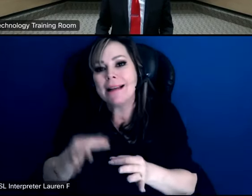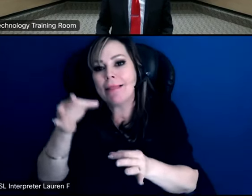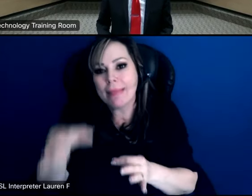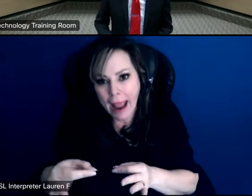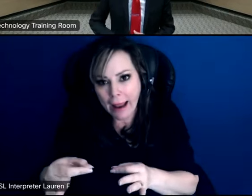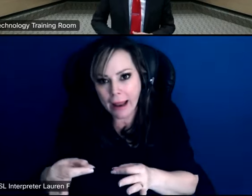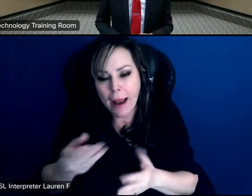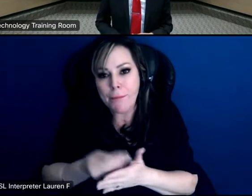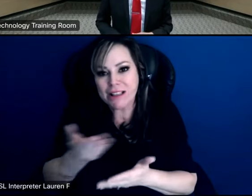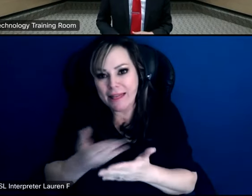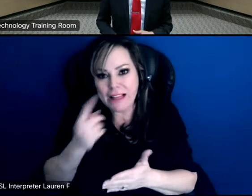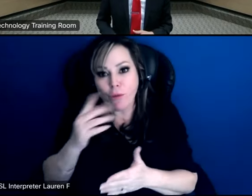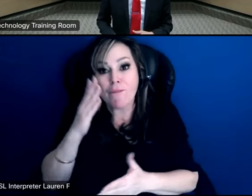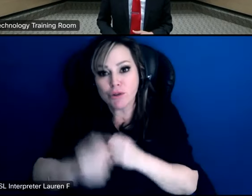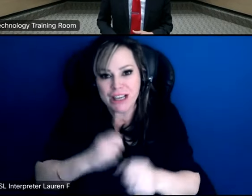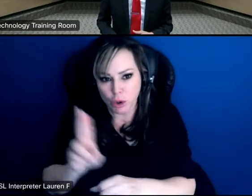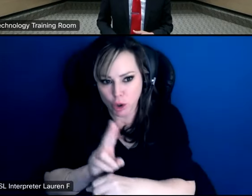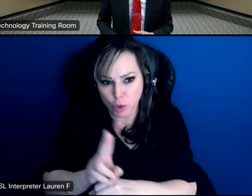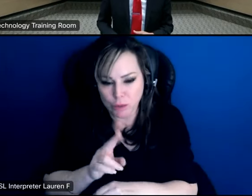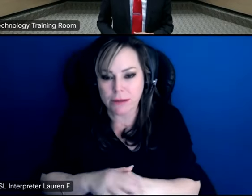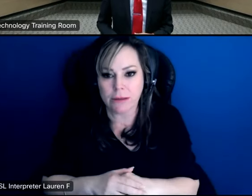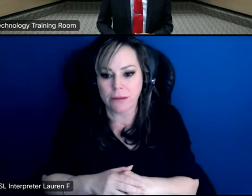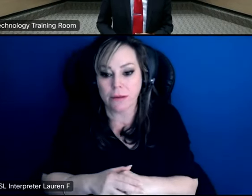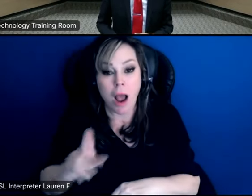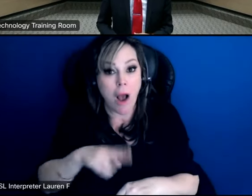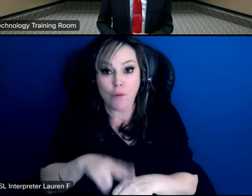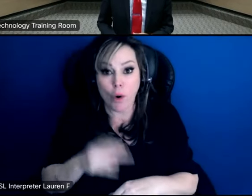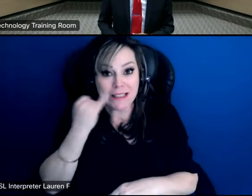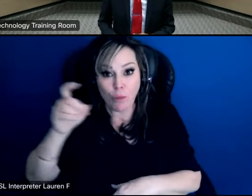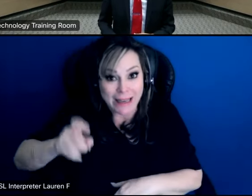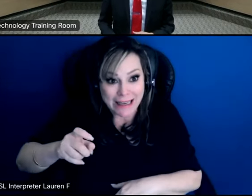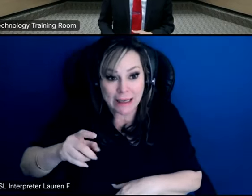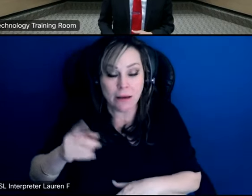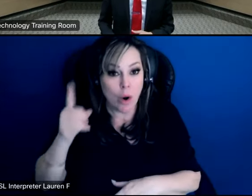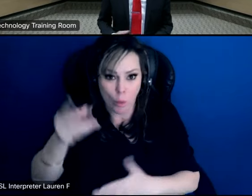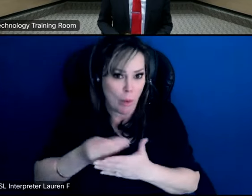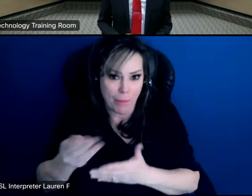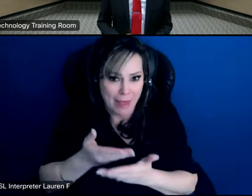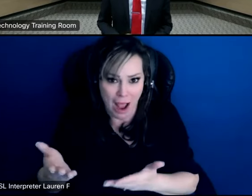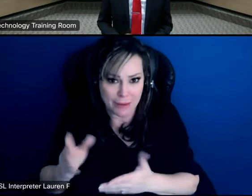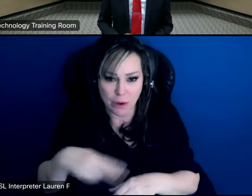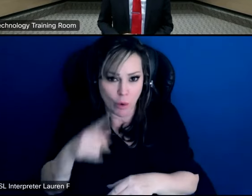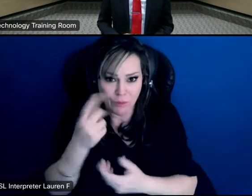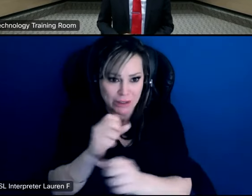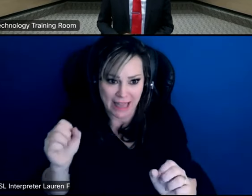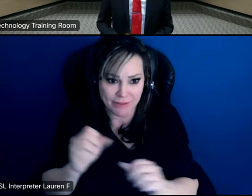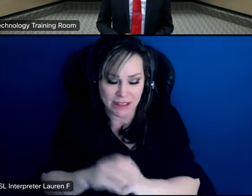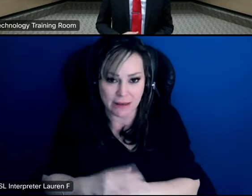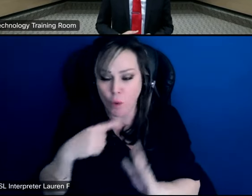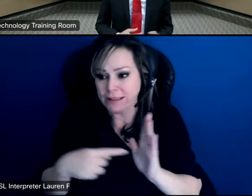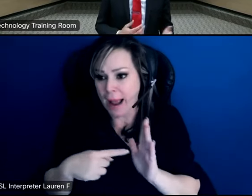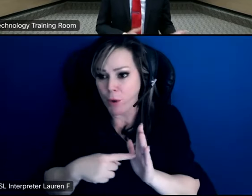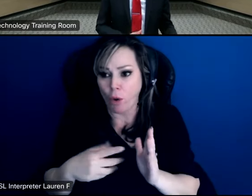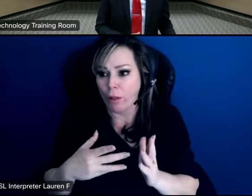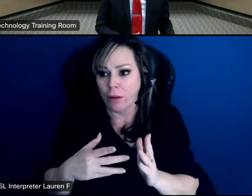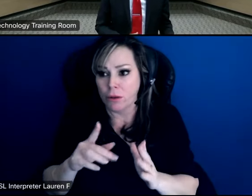years and we're always going to buy items that are absolutely needed especially for safety items that are needed for just